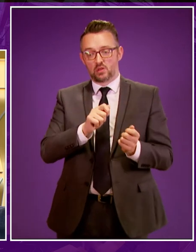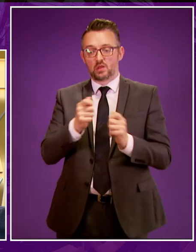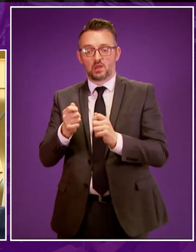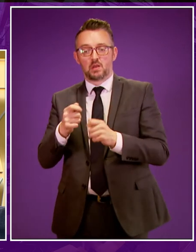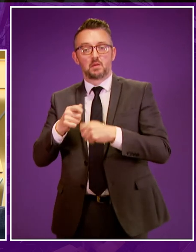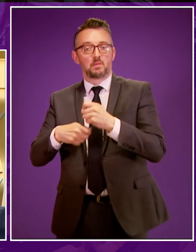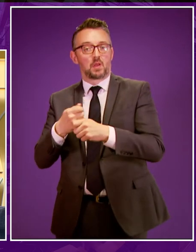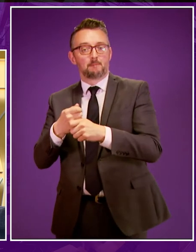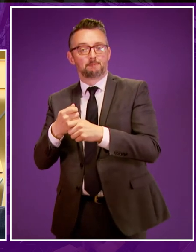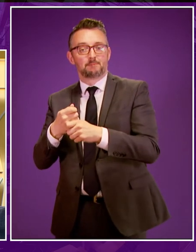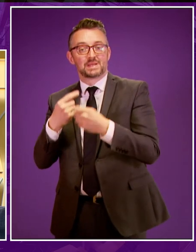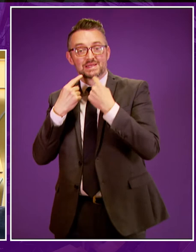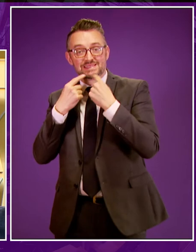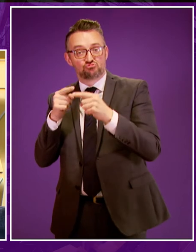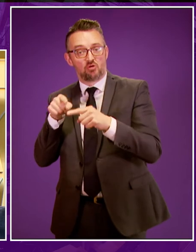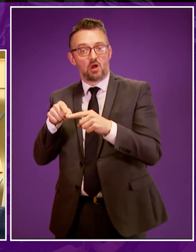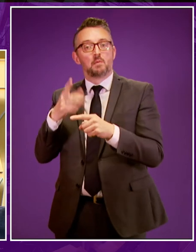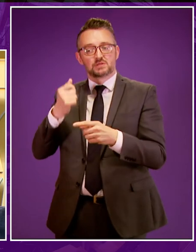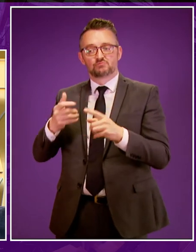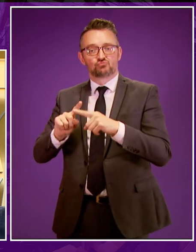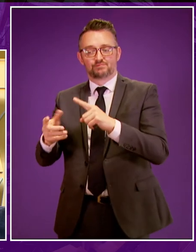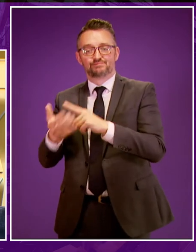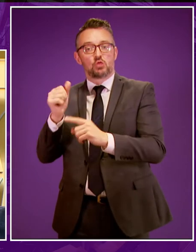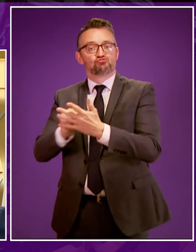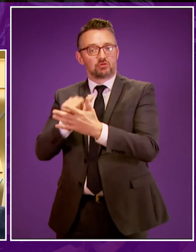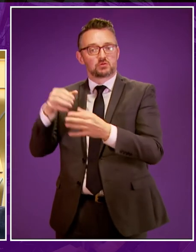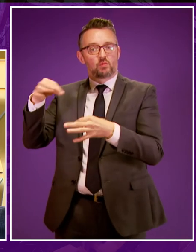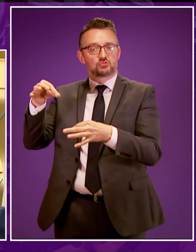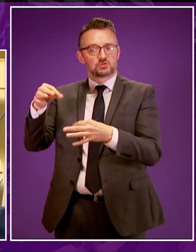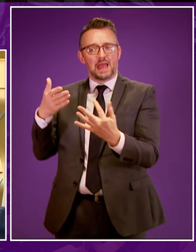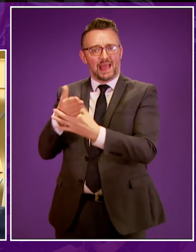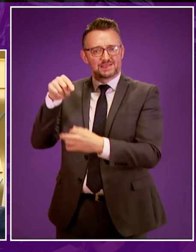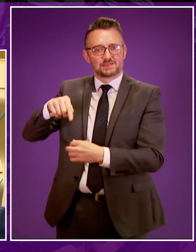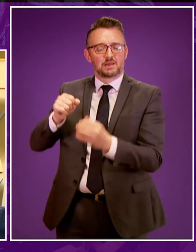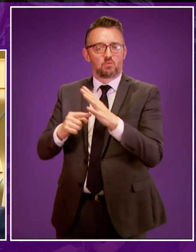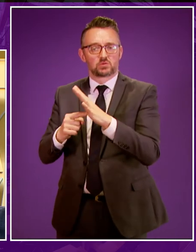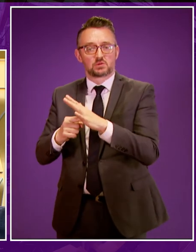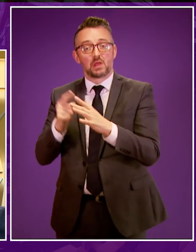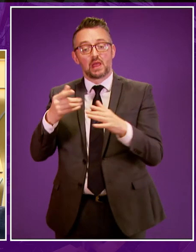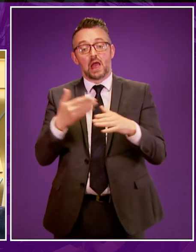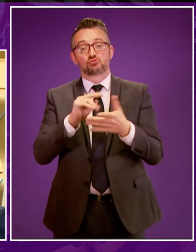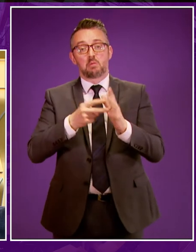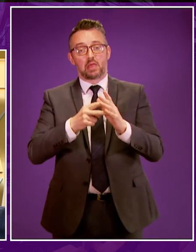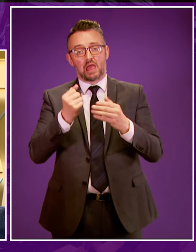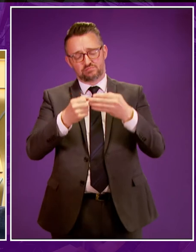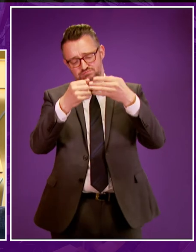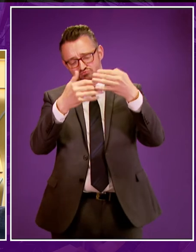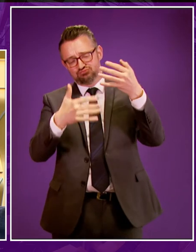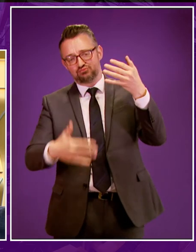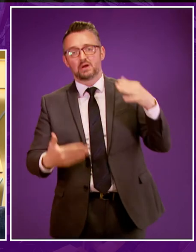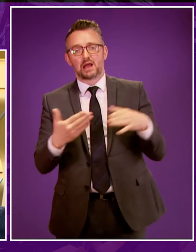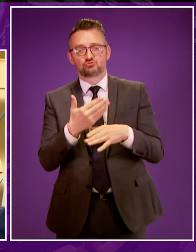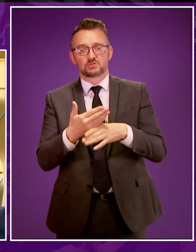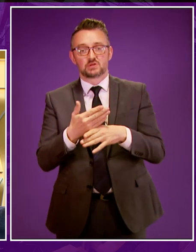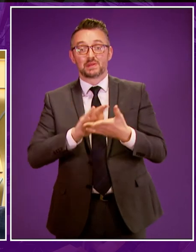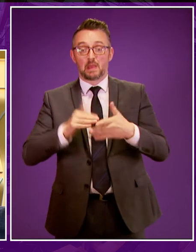or enable them to take up the posts that we want them to be able to take up so across the whole of the action plan there are different actions in place which will